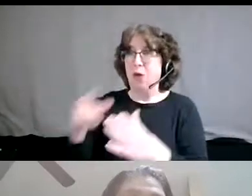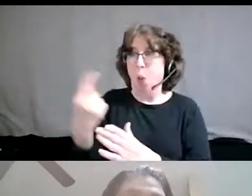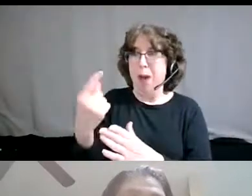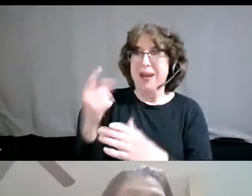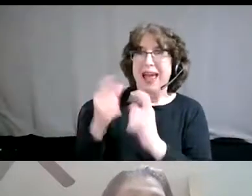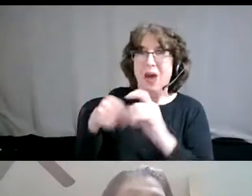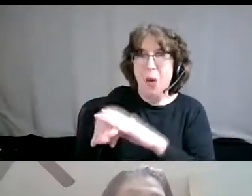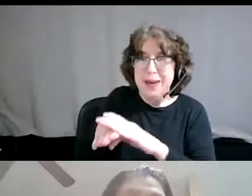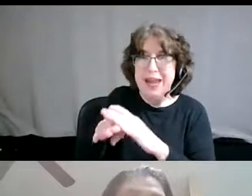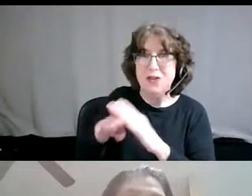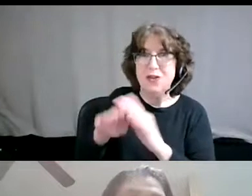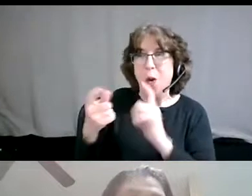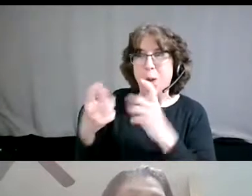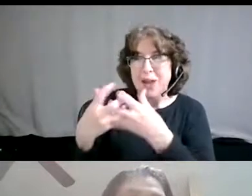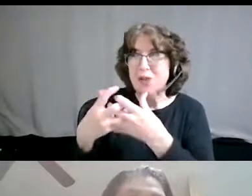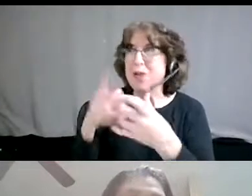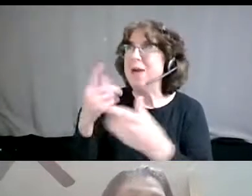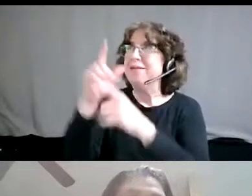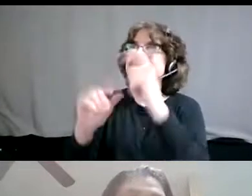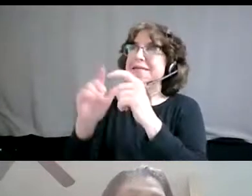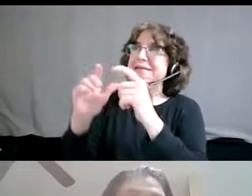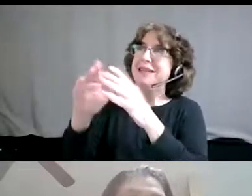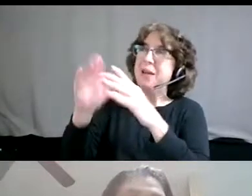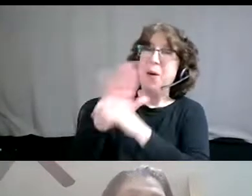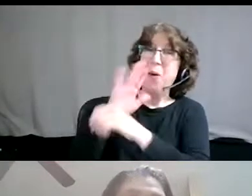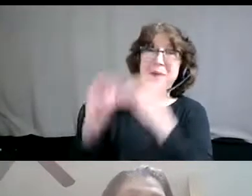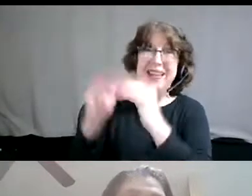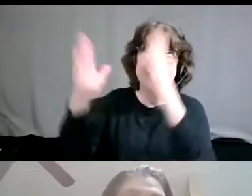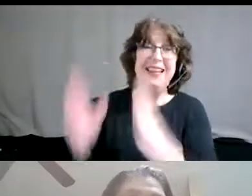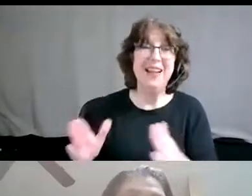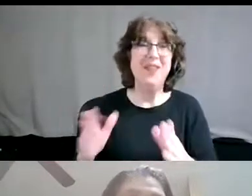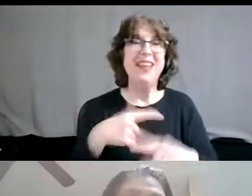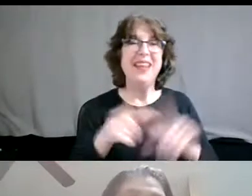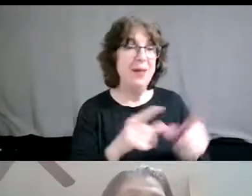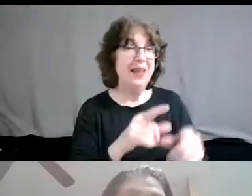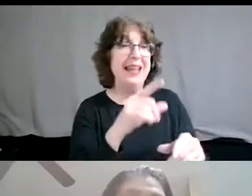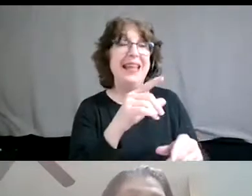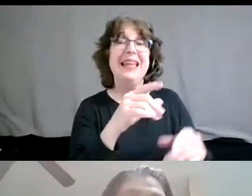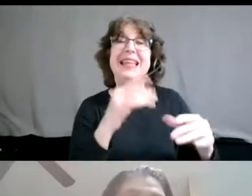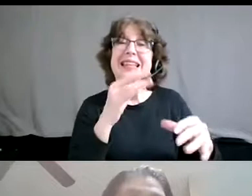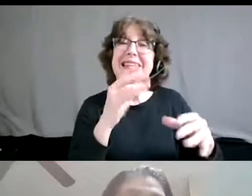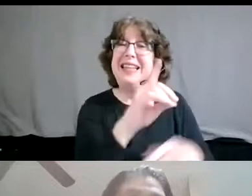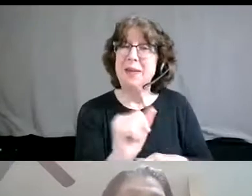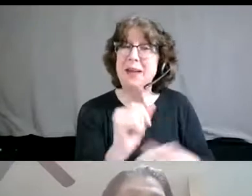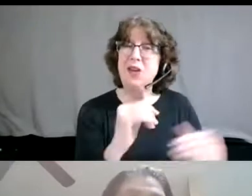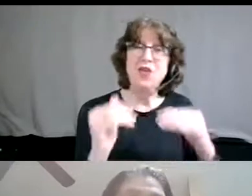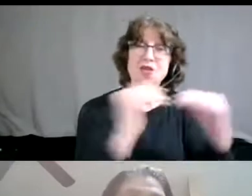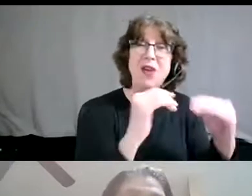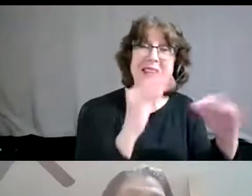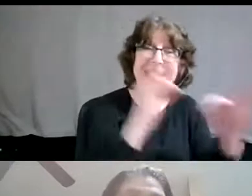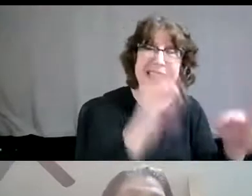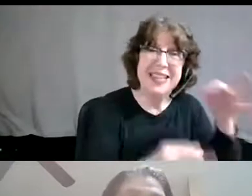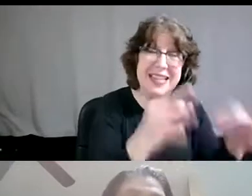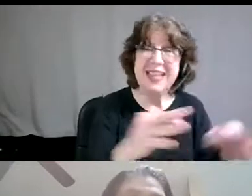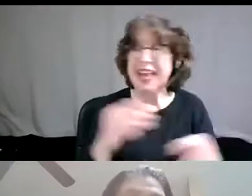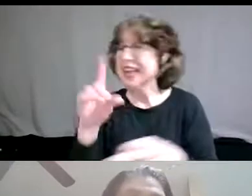disability justice and well, some folks say the delineation between disability justice and disability rights, that it goes beyond the ADA and accommodation.